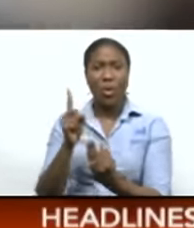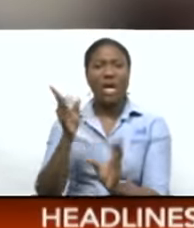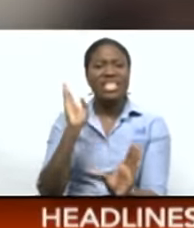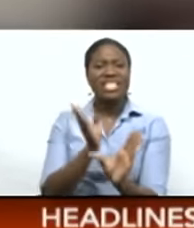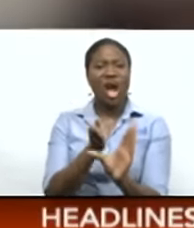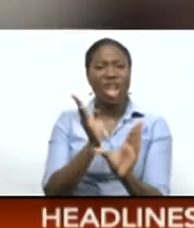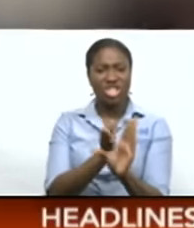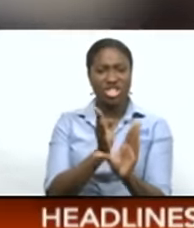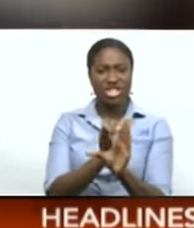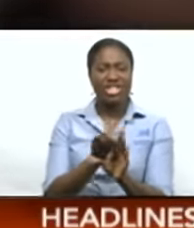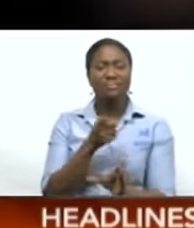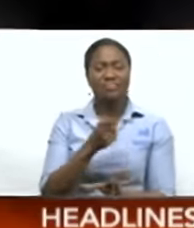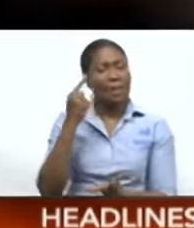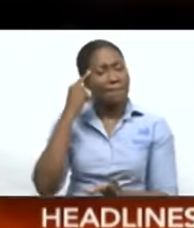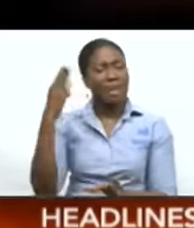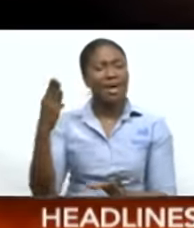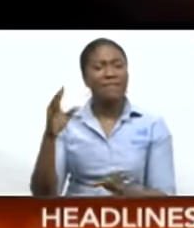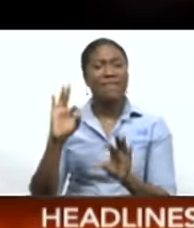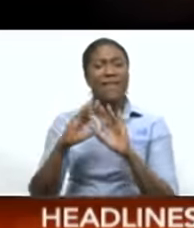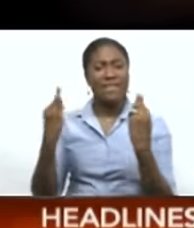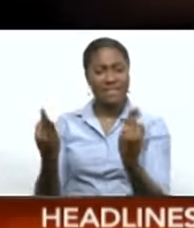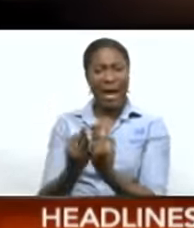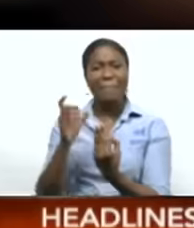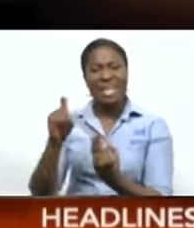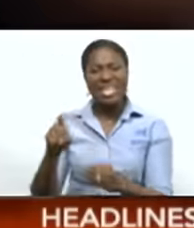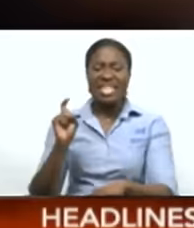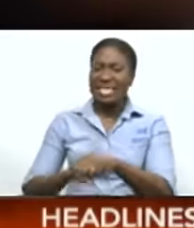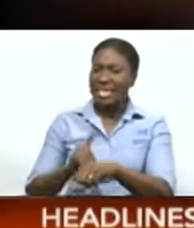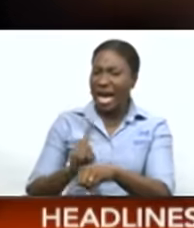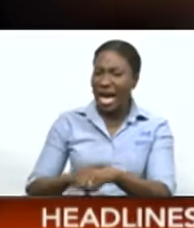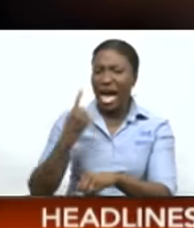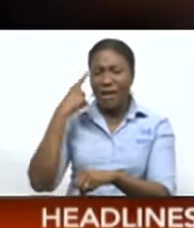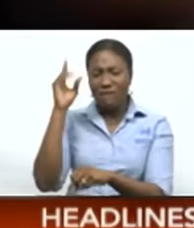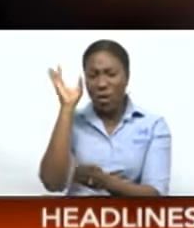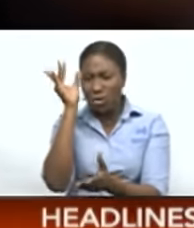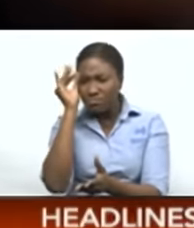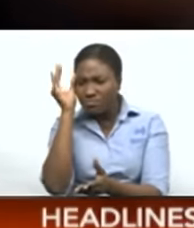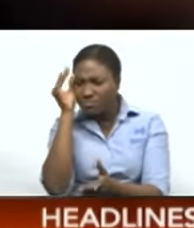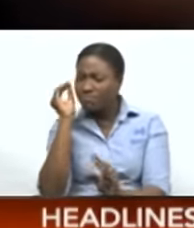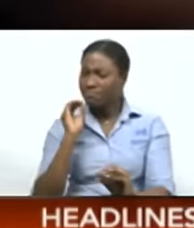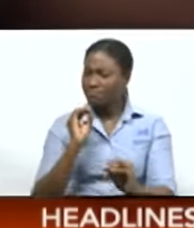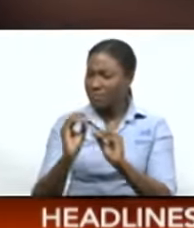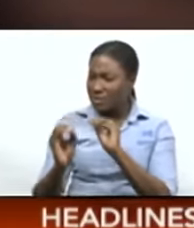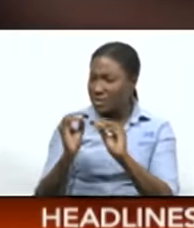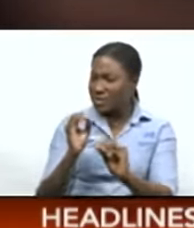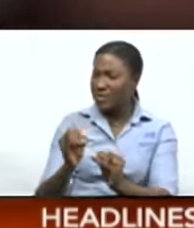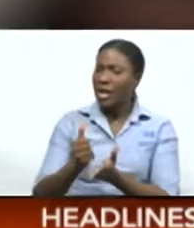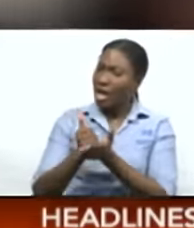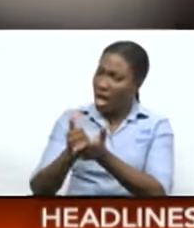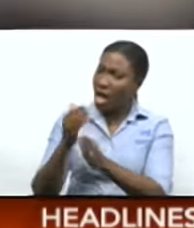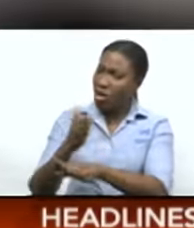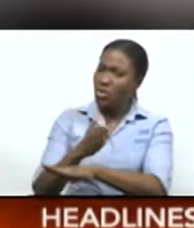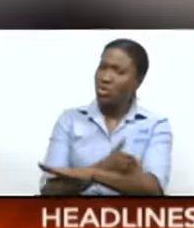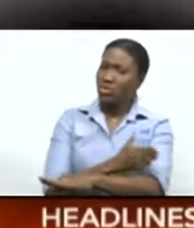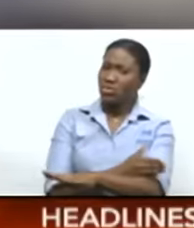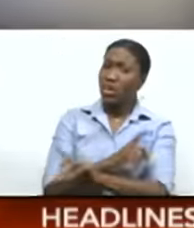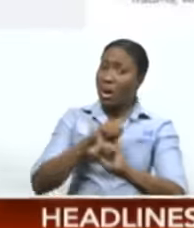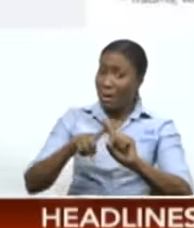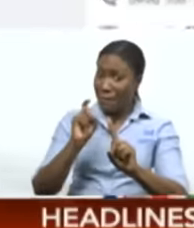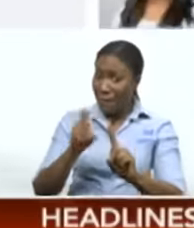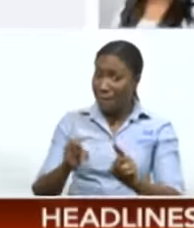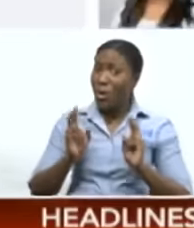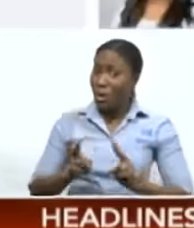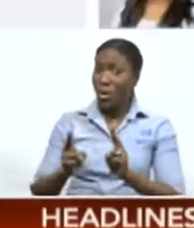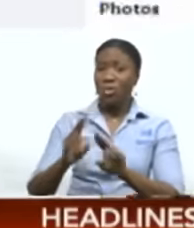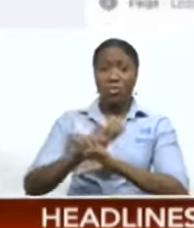Subban believes while the family needs time to internalize the situation, these agencies must act soon to avoid